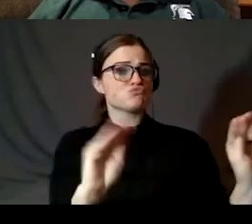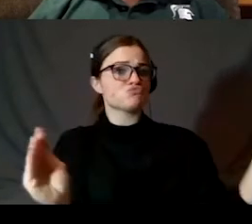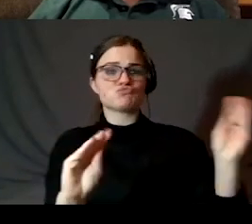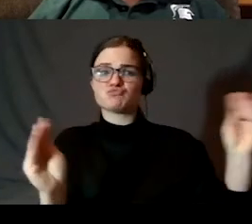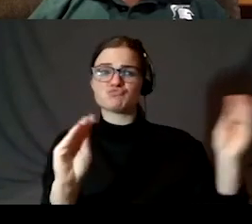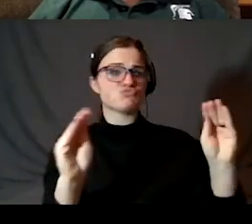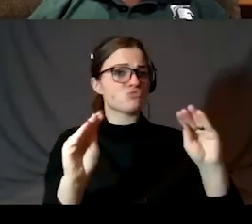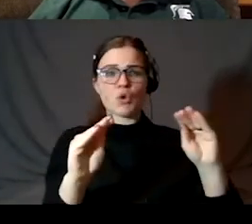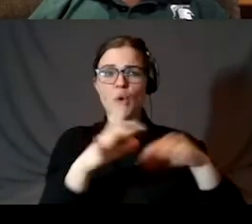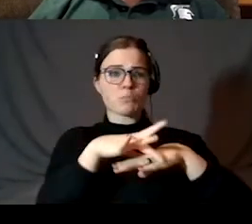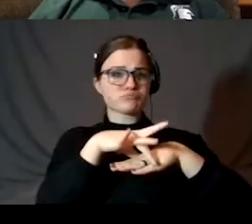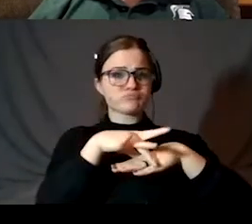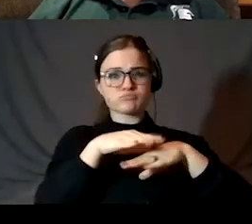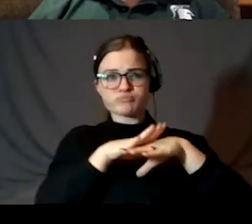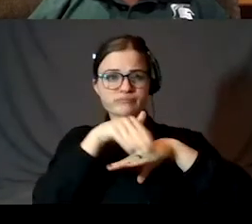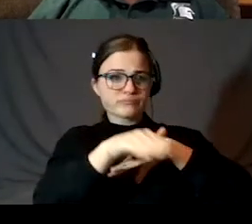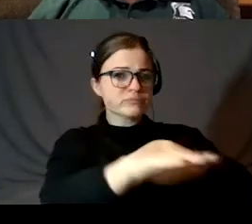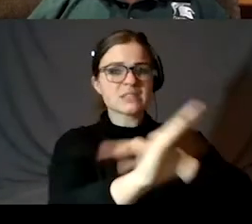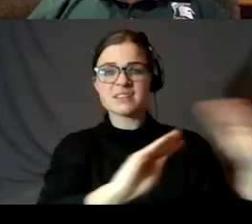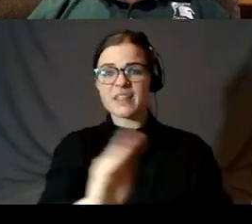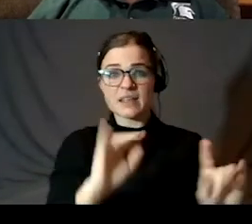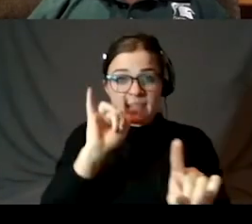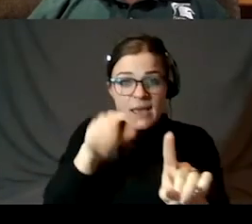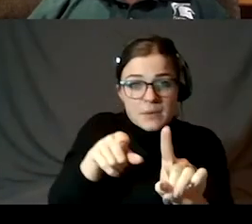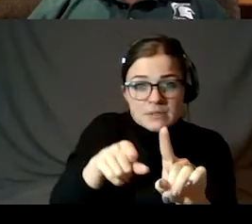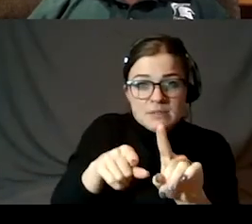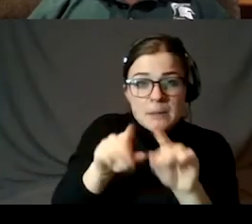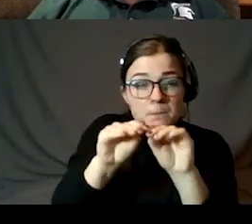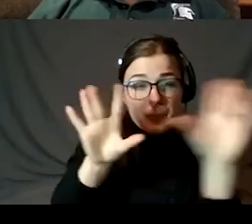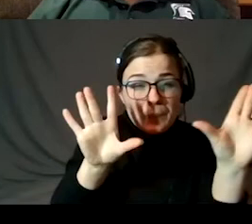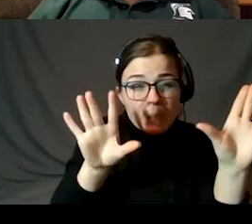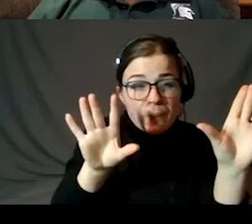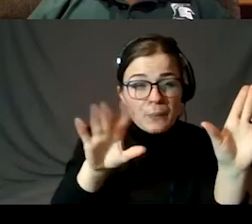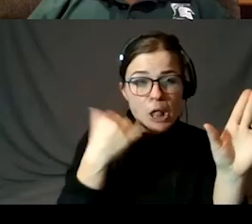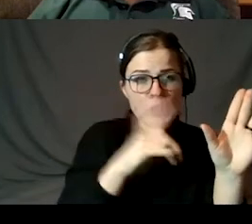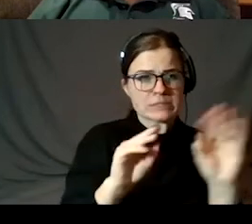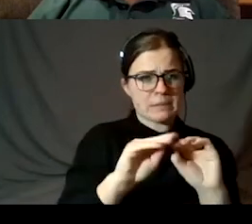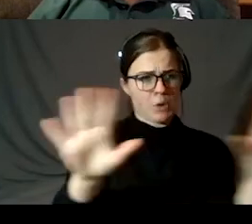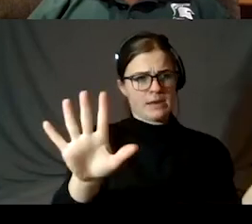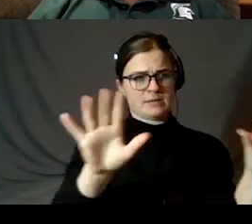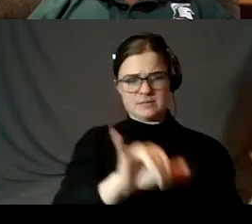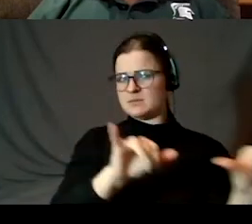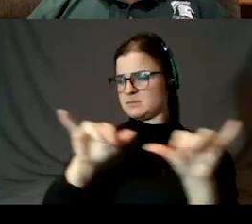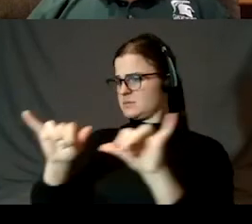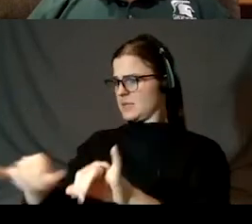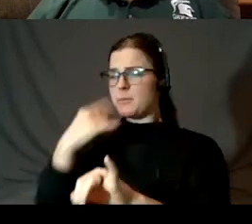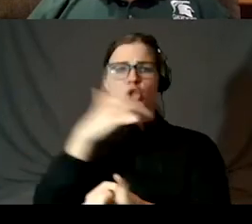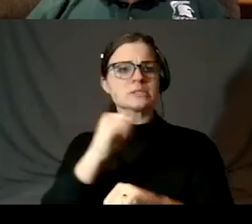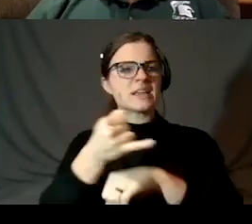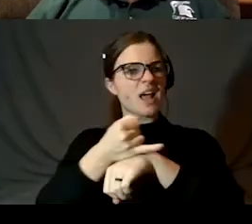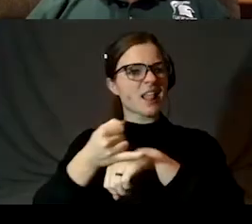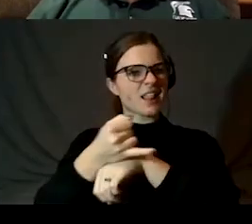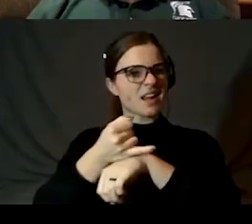features. And the ones that they do like this one look like the bright areas. They look like little islands. So